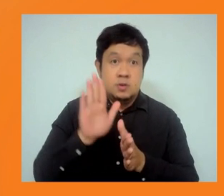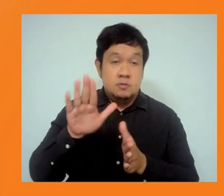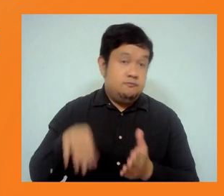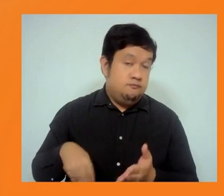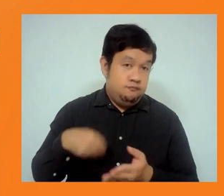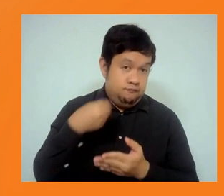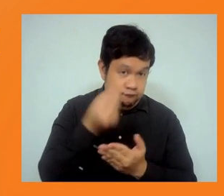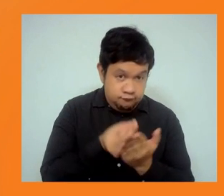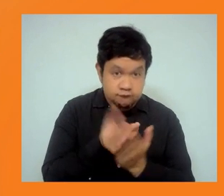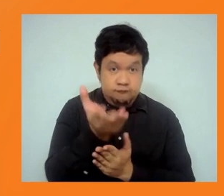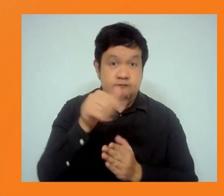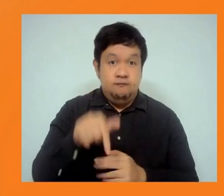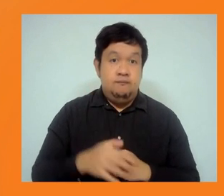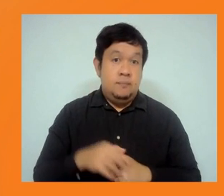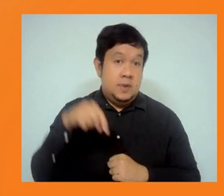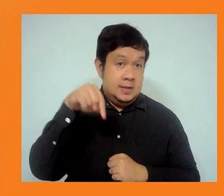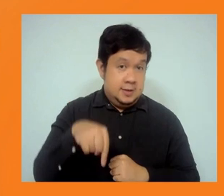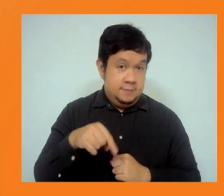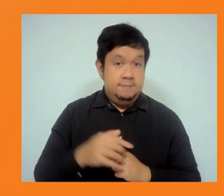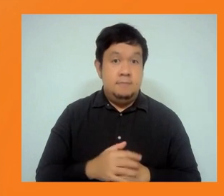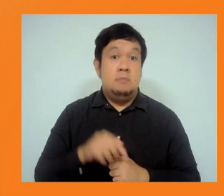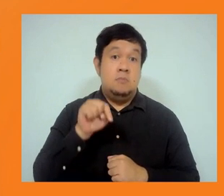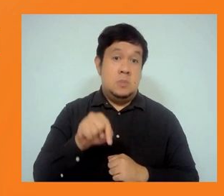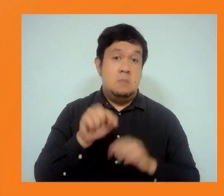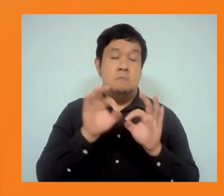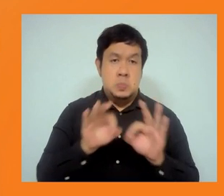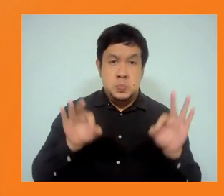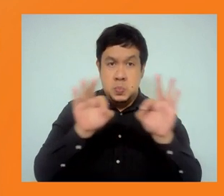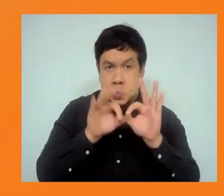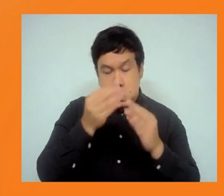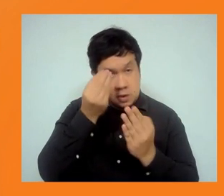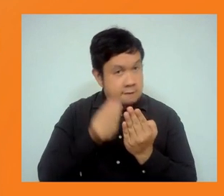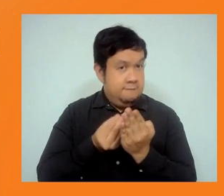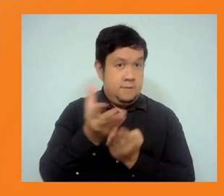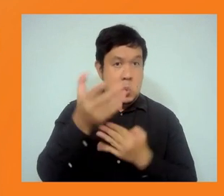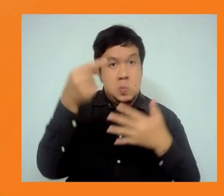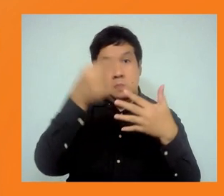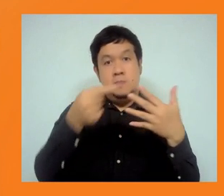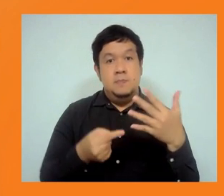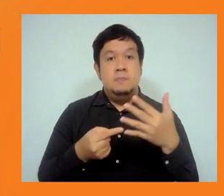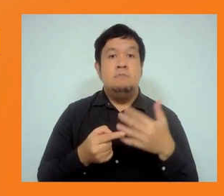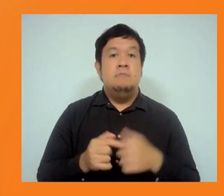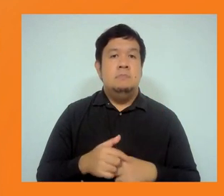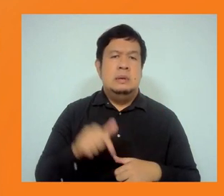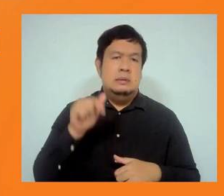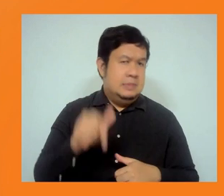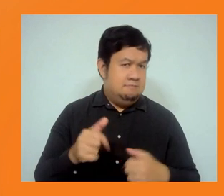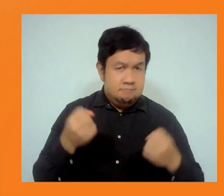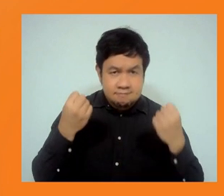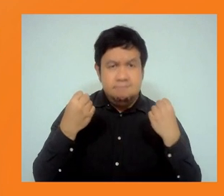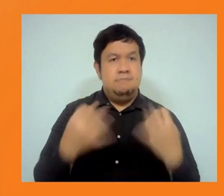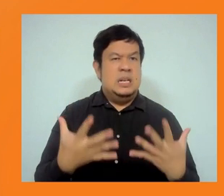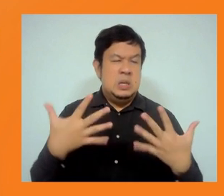Obviously, some really important points that have been raised. Many of them speak to the challenges and issues with